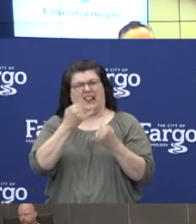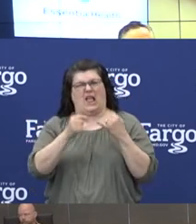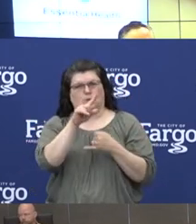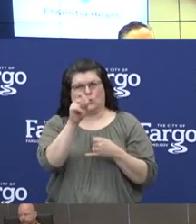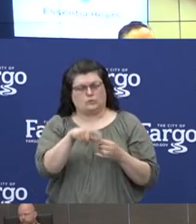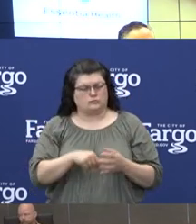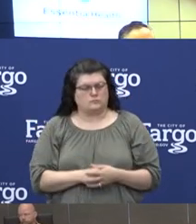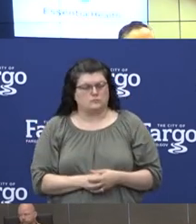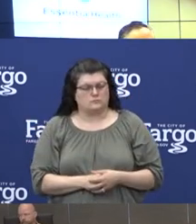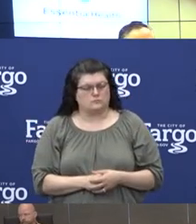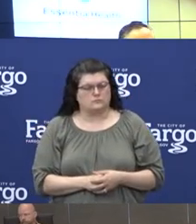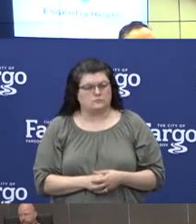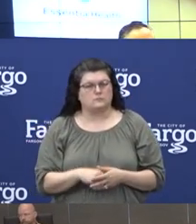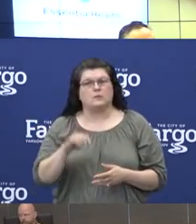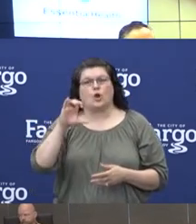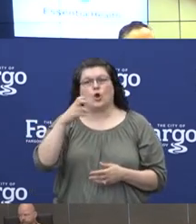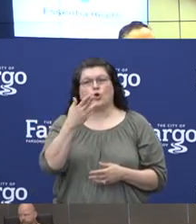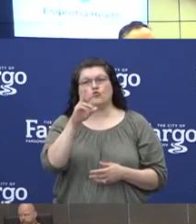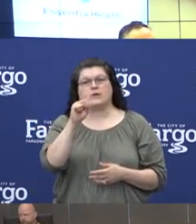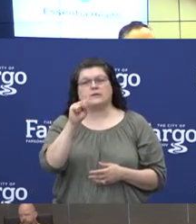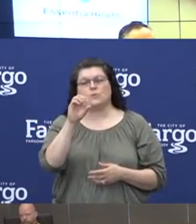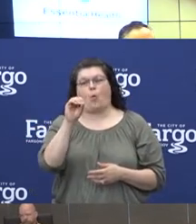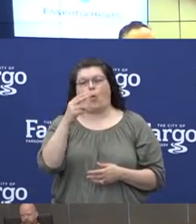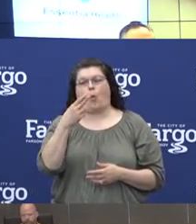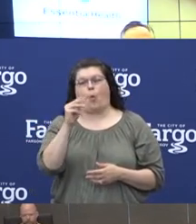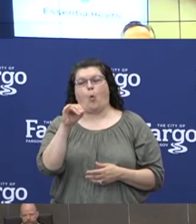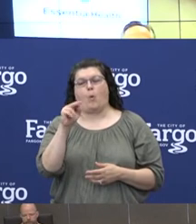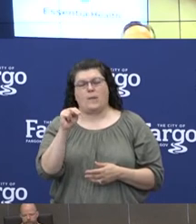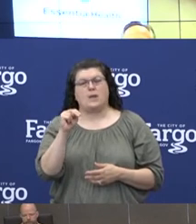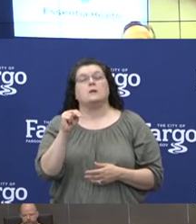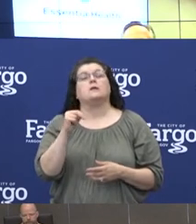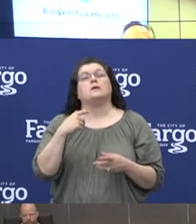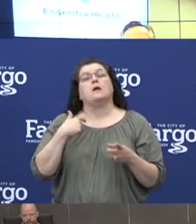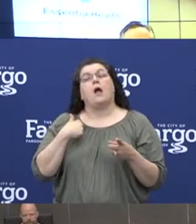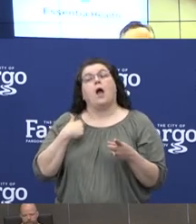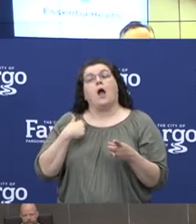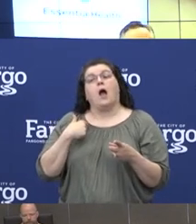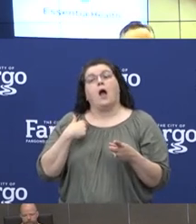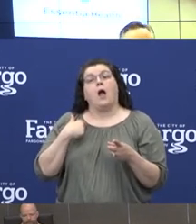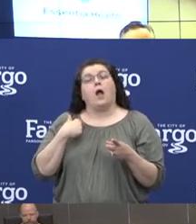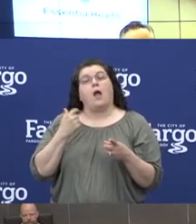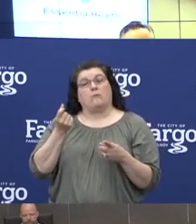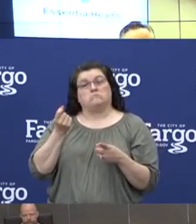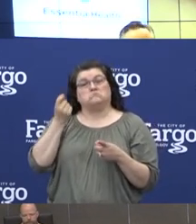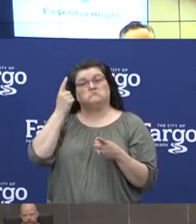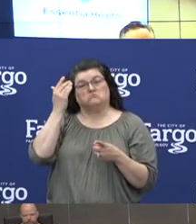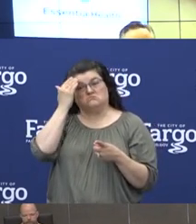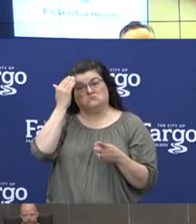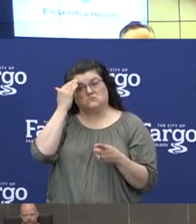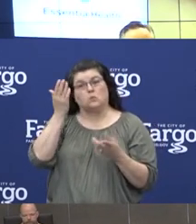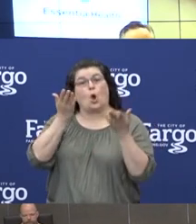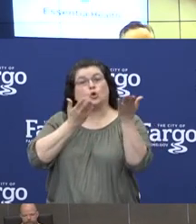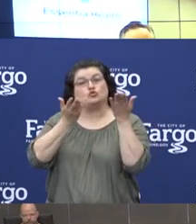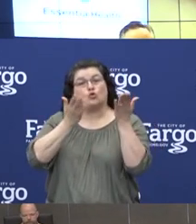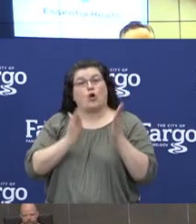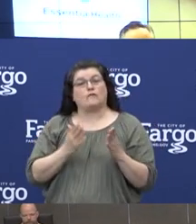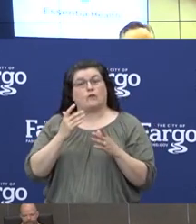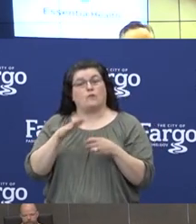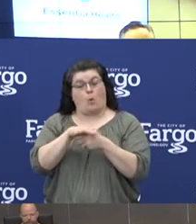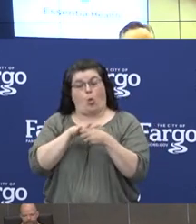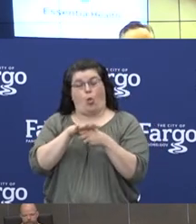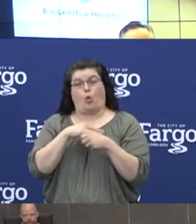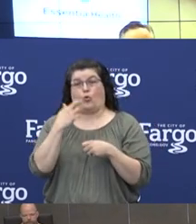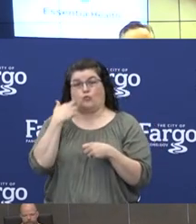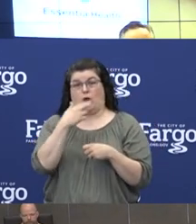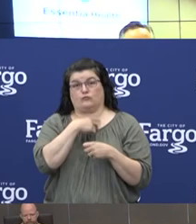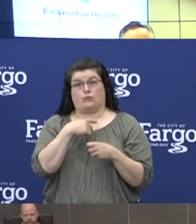is addressed to Chris Oman. I was made aware that a server at an area restaurant just posted on social media on their